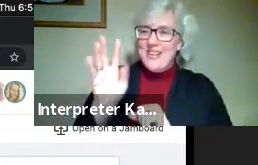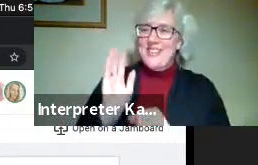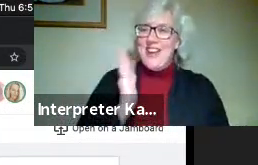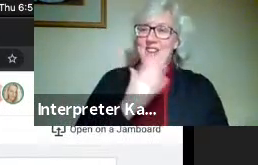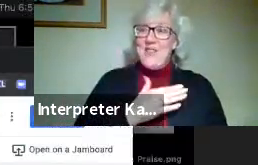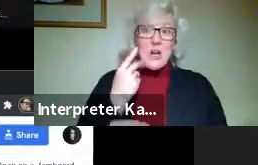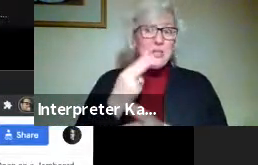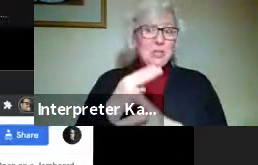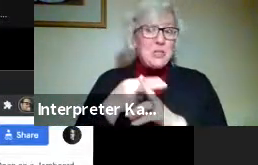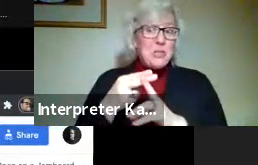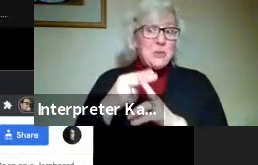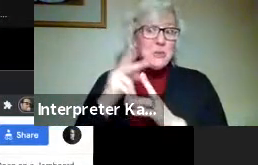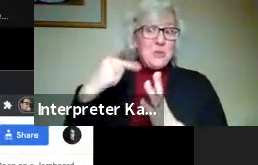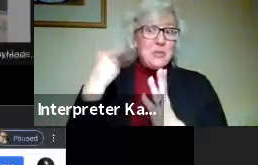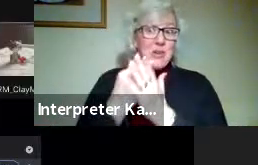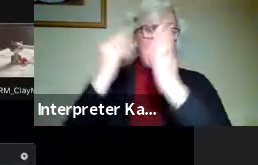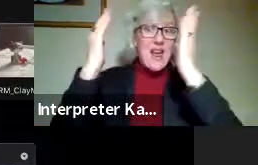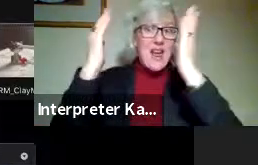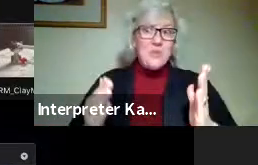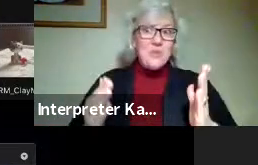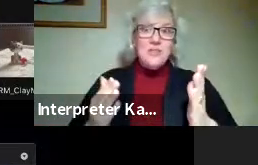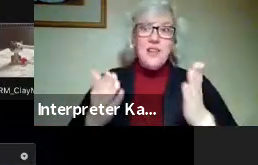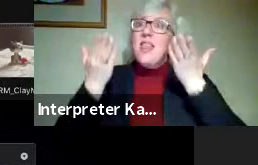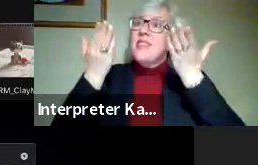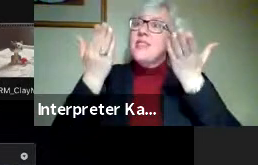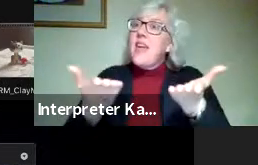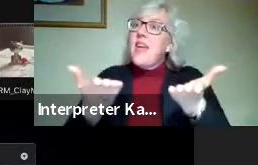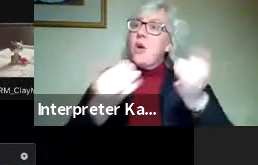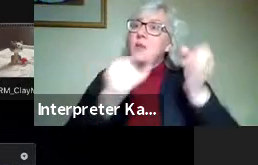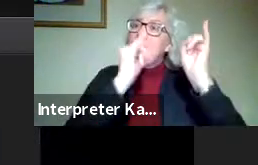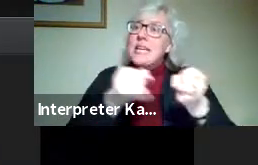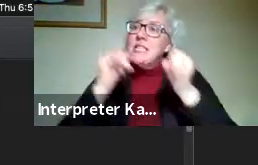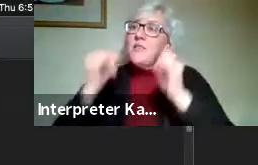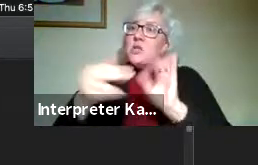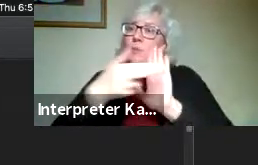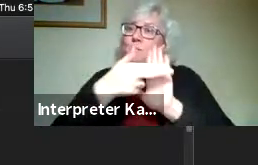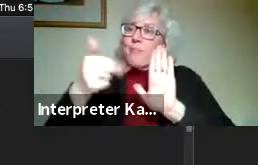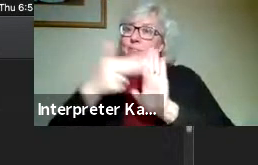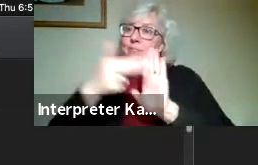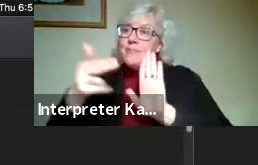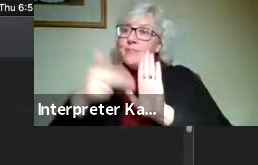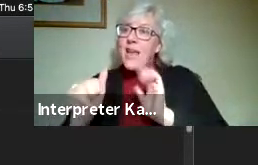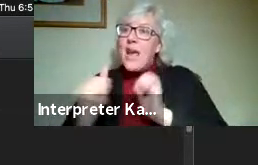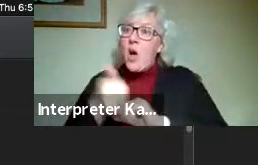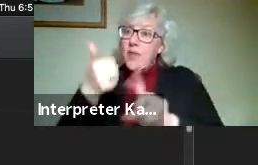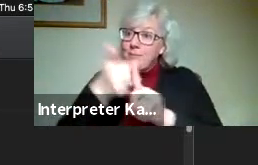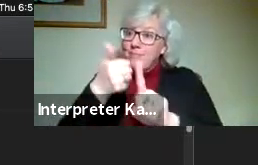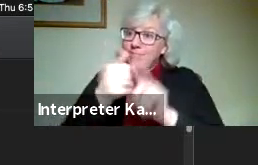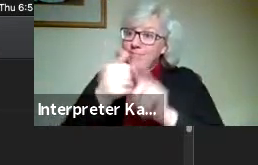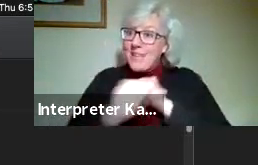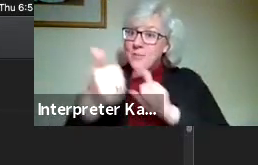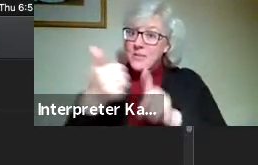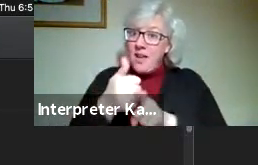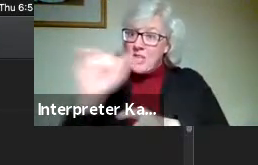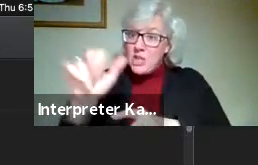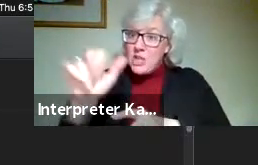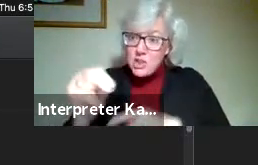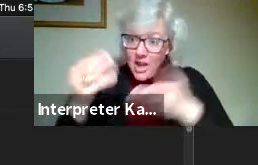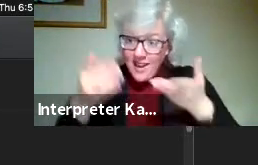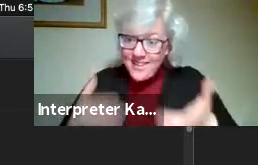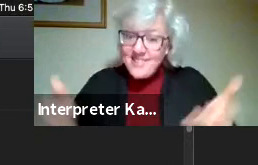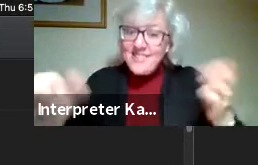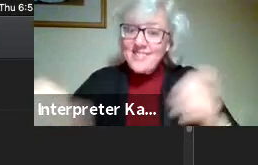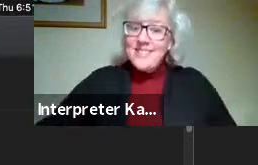soon-to-be graduates and what their individual banners look like, how they branded themselves. John, do you want to